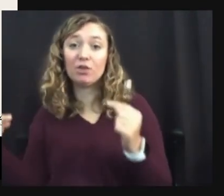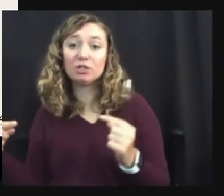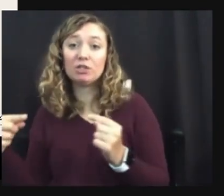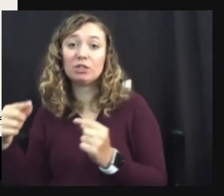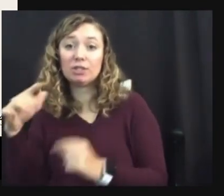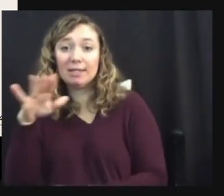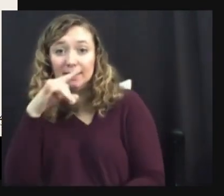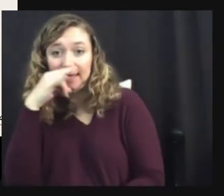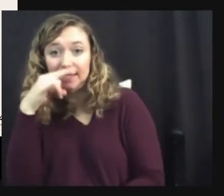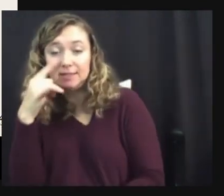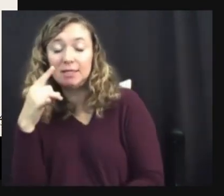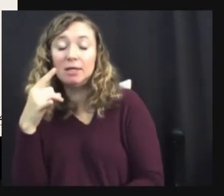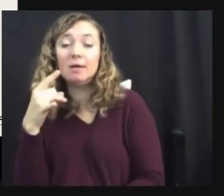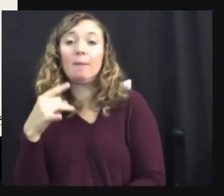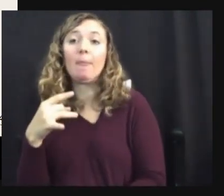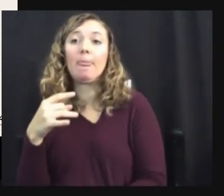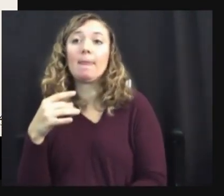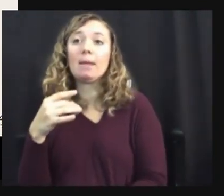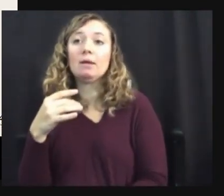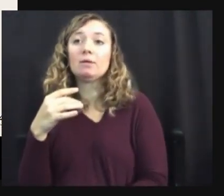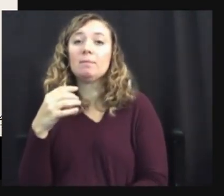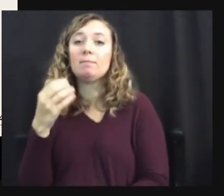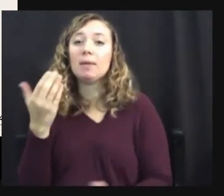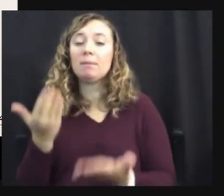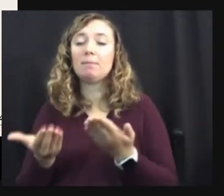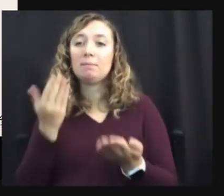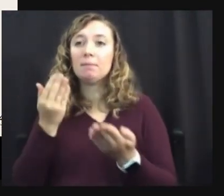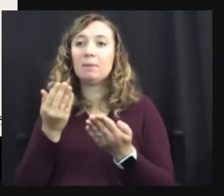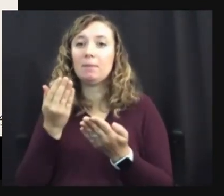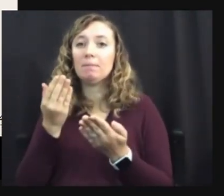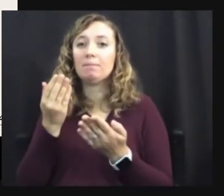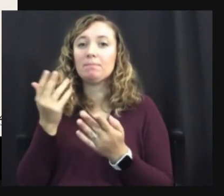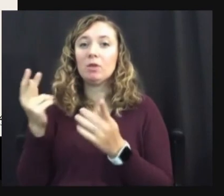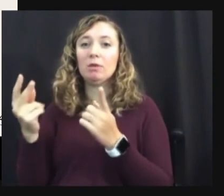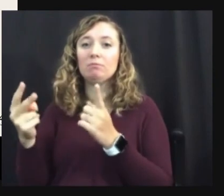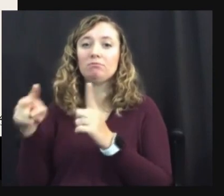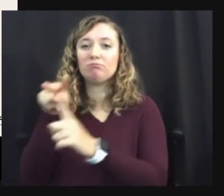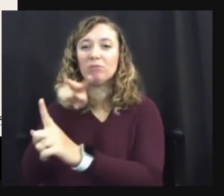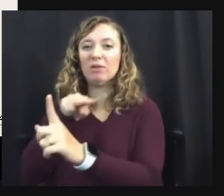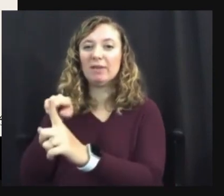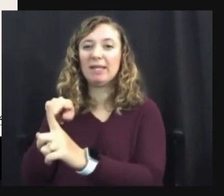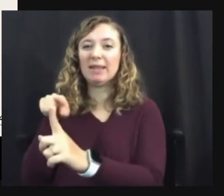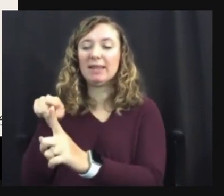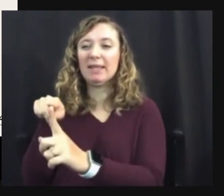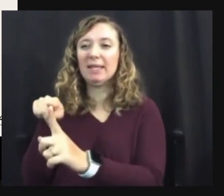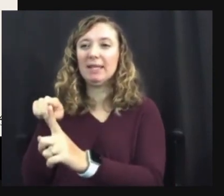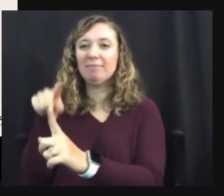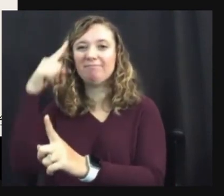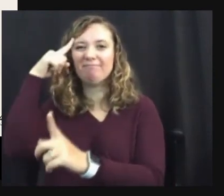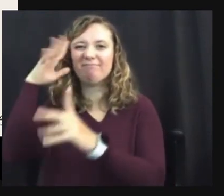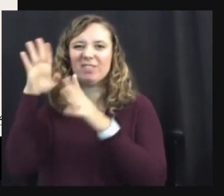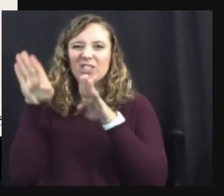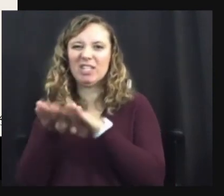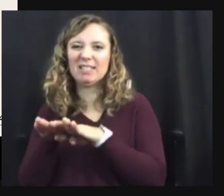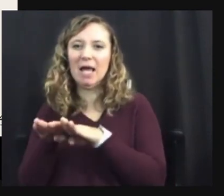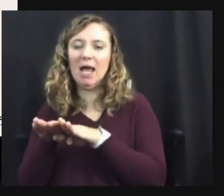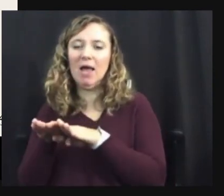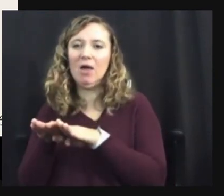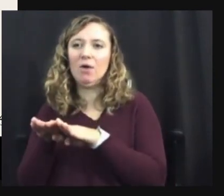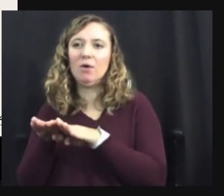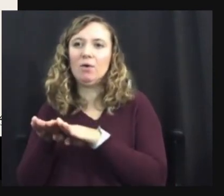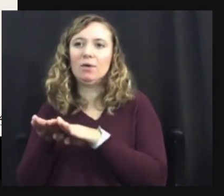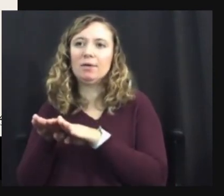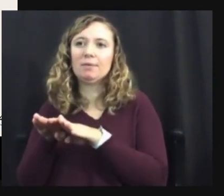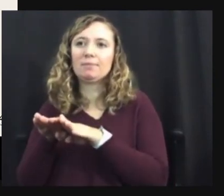they were observing the, the shutdown that happens from, uh, uh, you know, an allistic parent who is trying